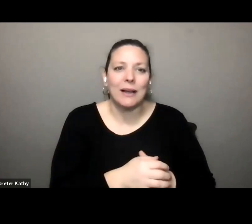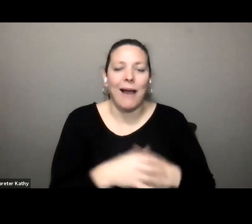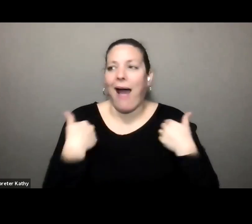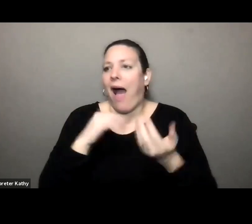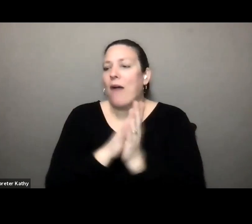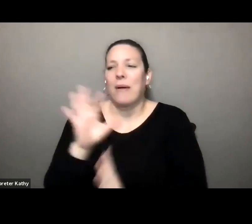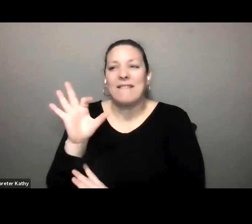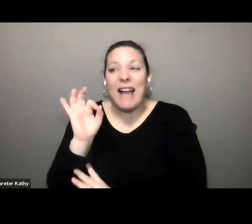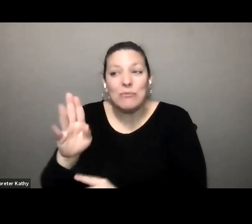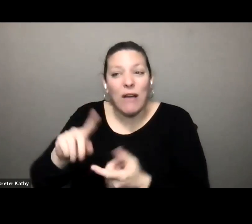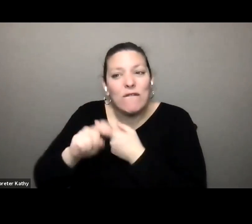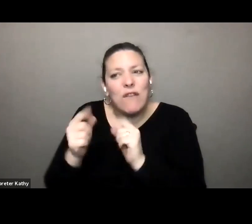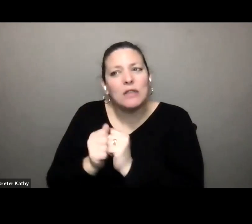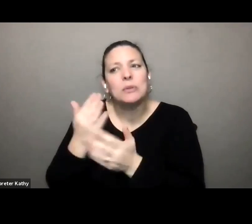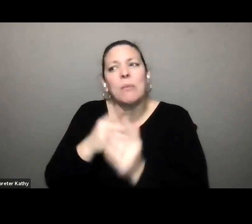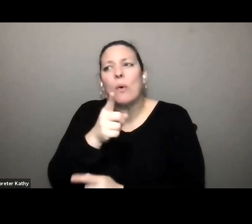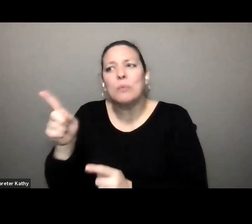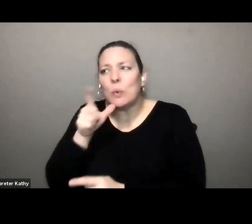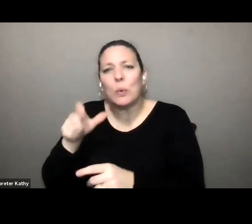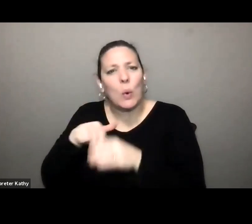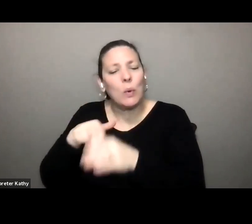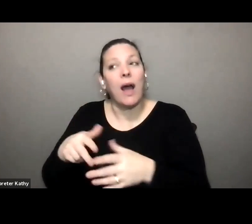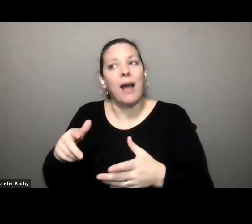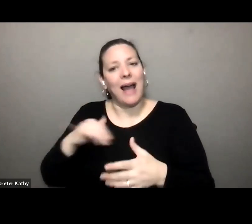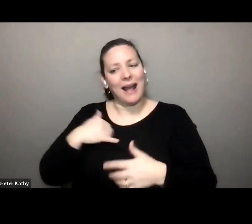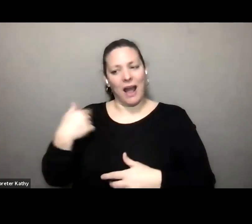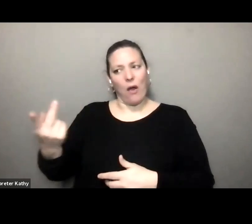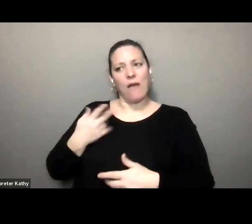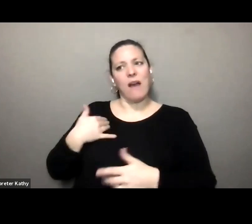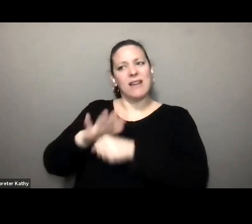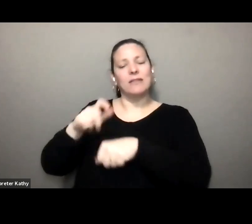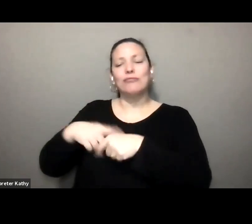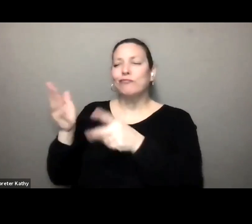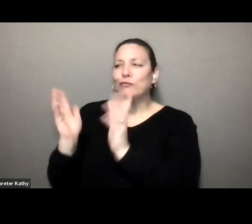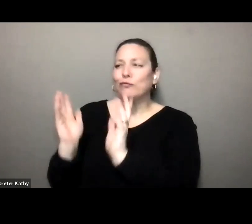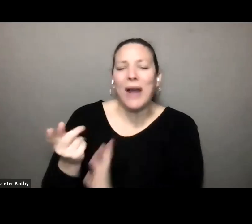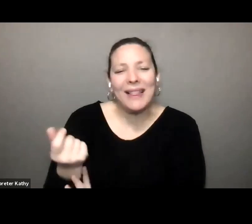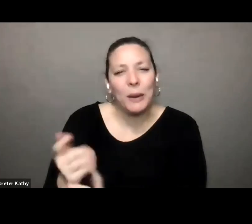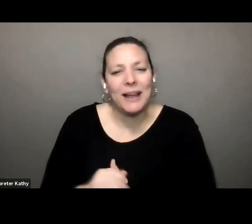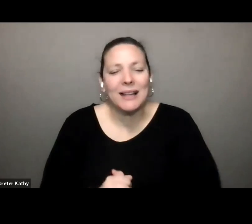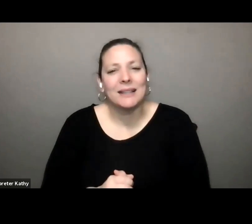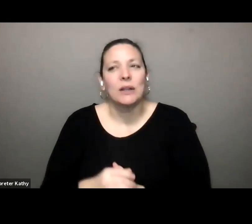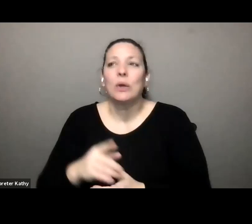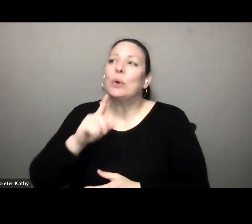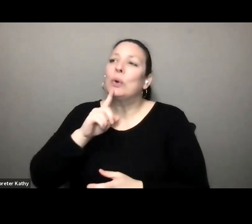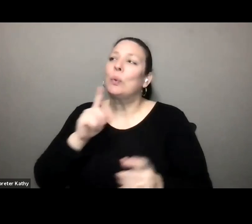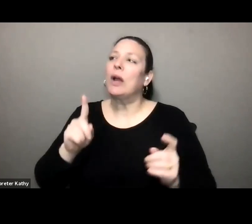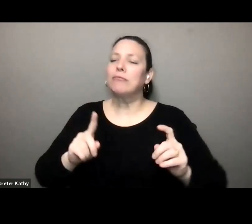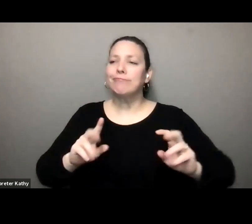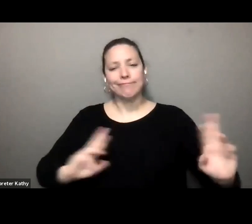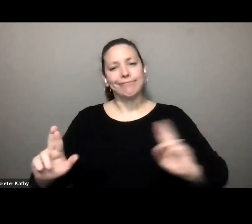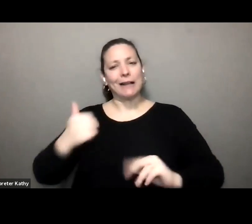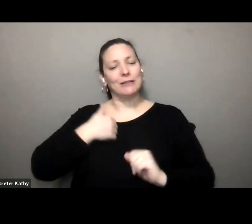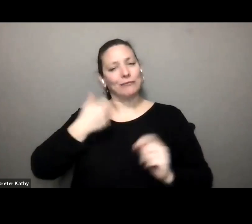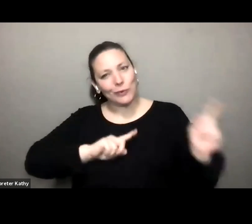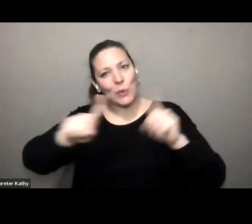with some of the riders um it gives us a time to chit chat a little bit and and you know kind of wind up for going to work and